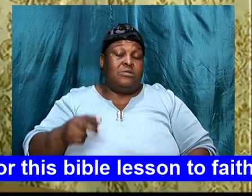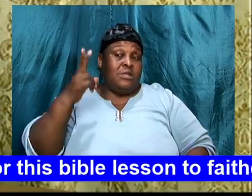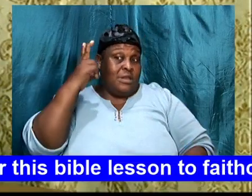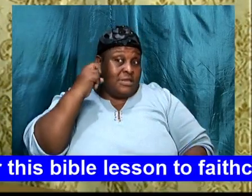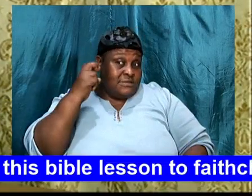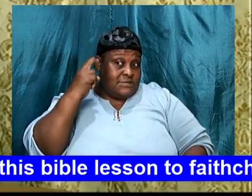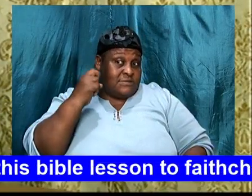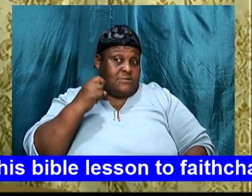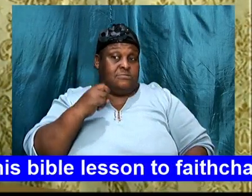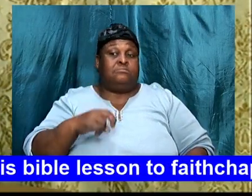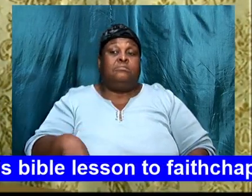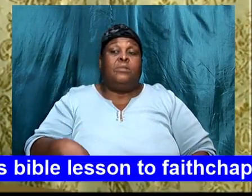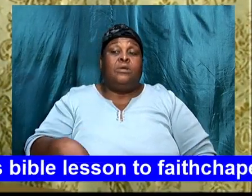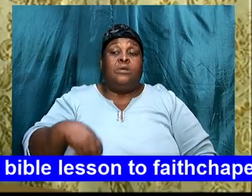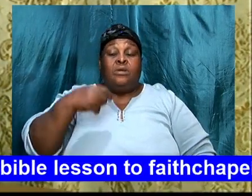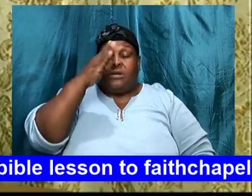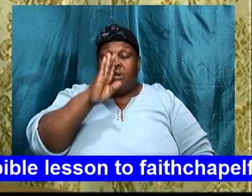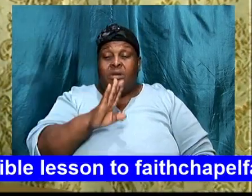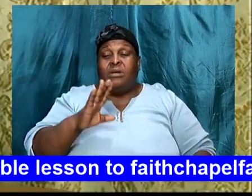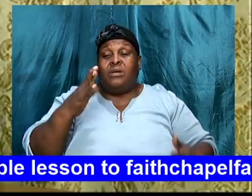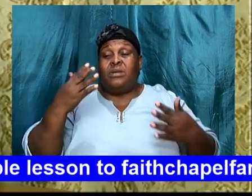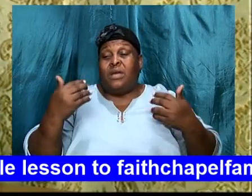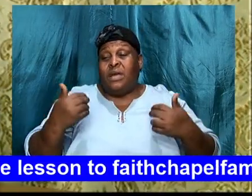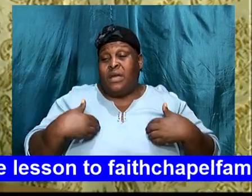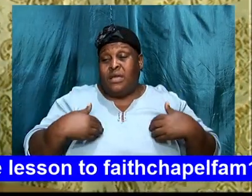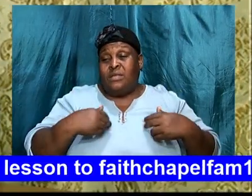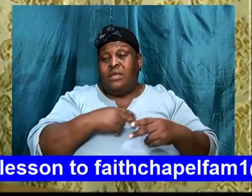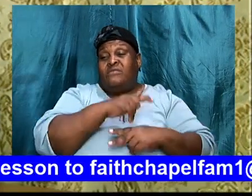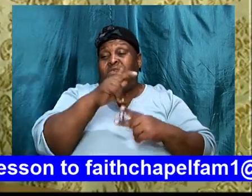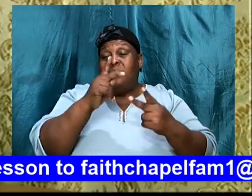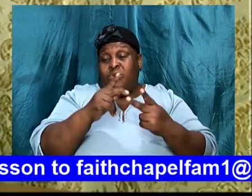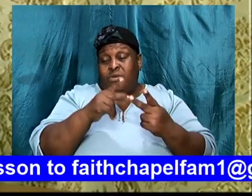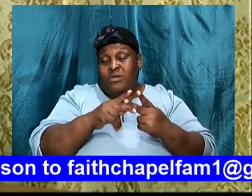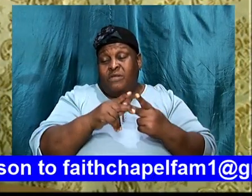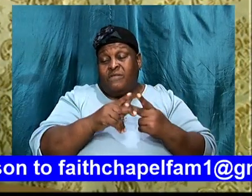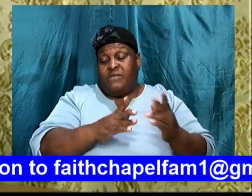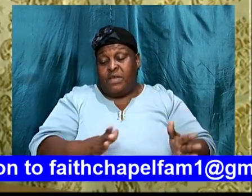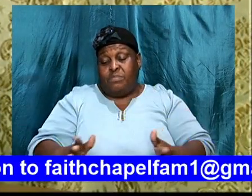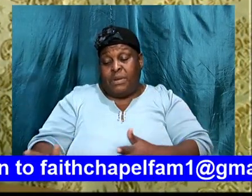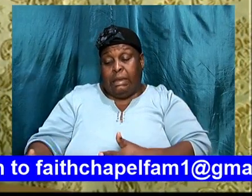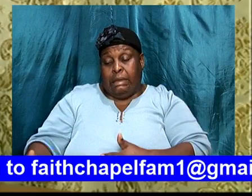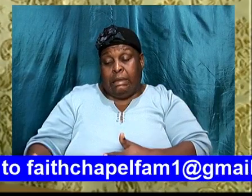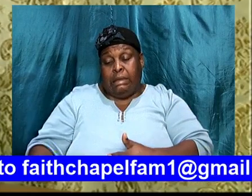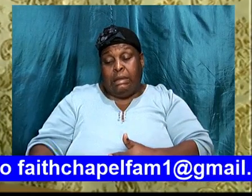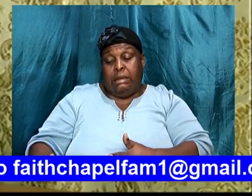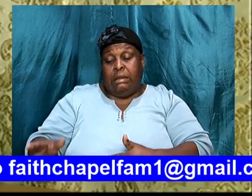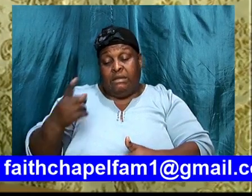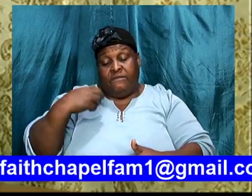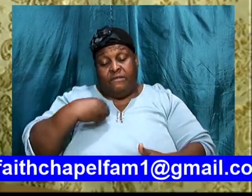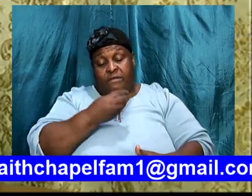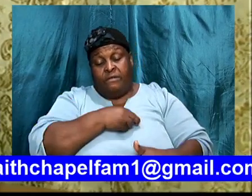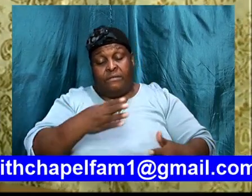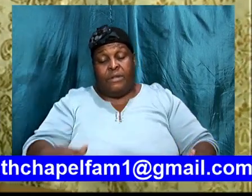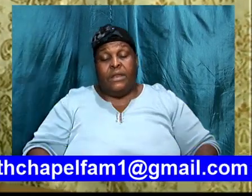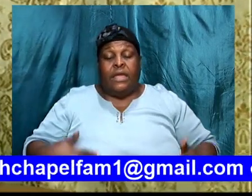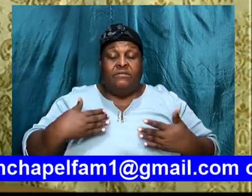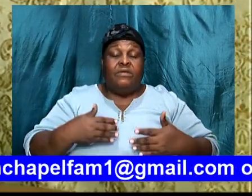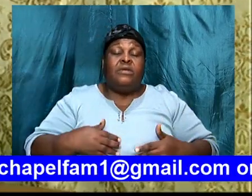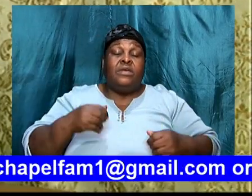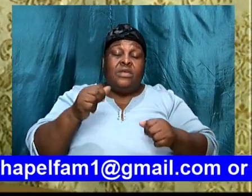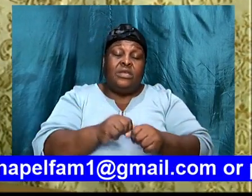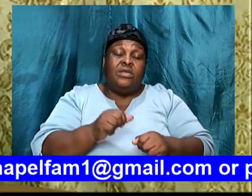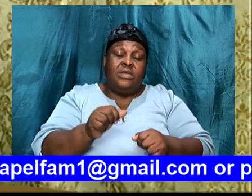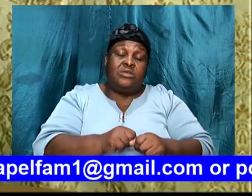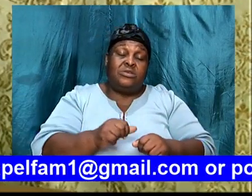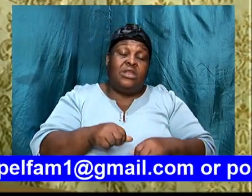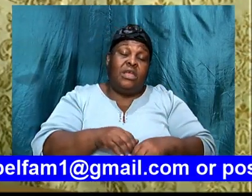as we have been saying, God has, a perfect will, a perfect plan, for our lives, each and every one of us, that